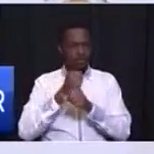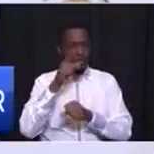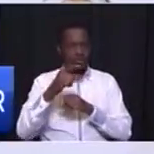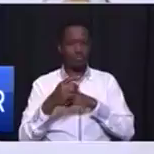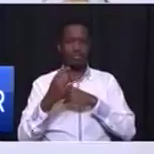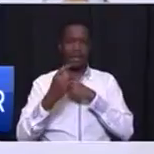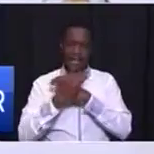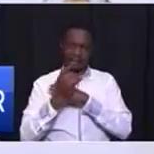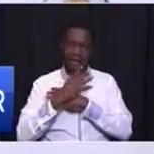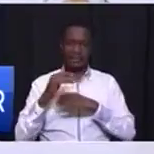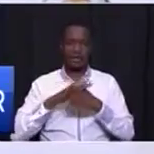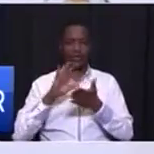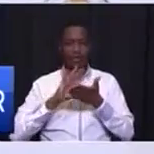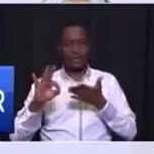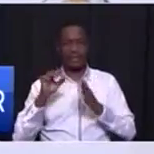audits